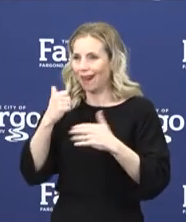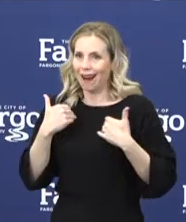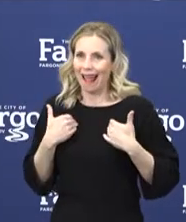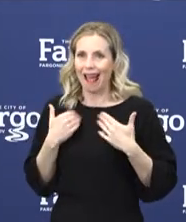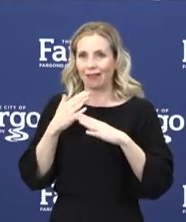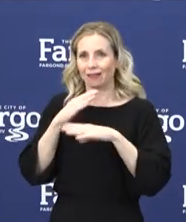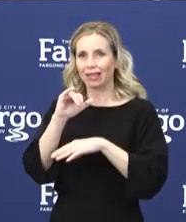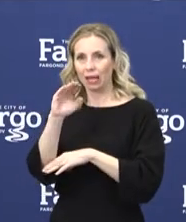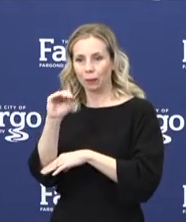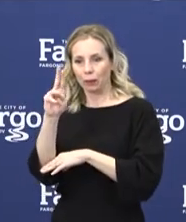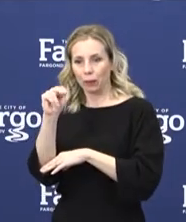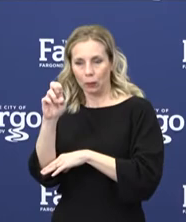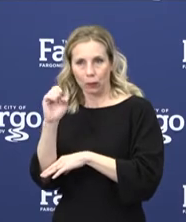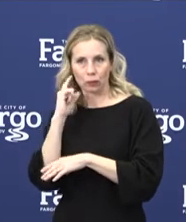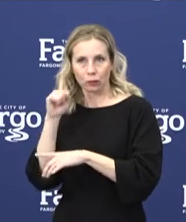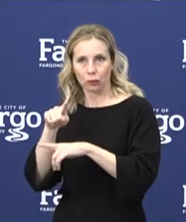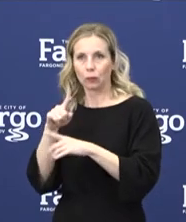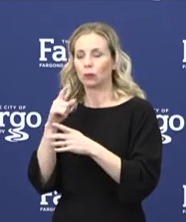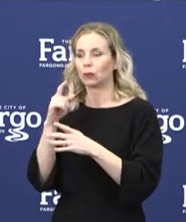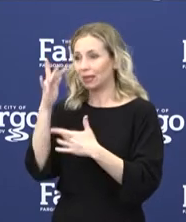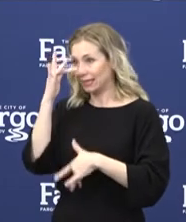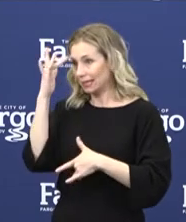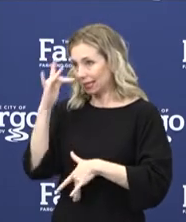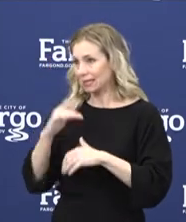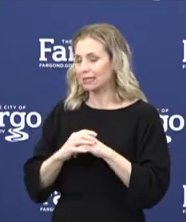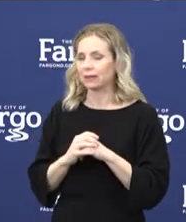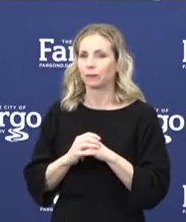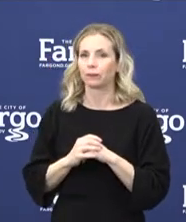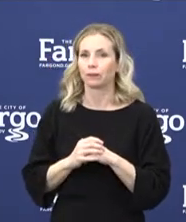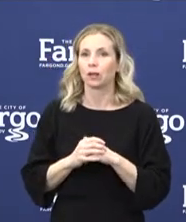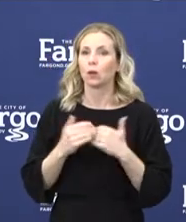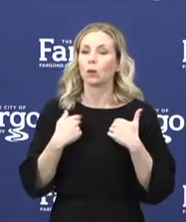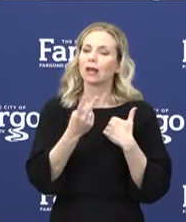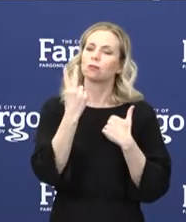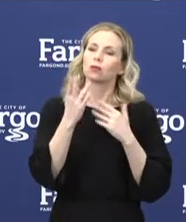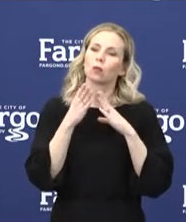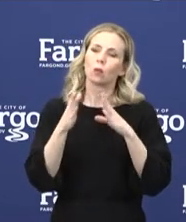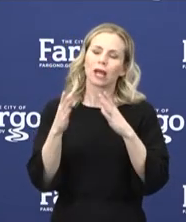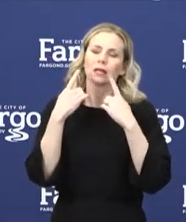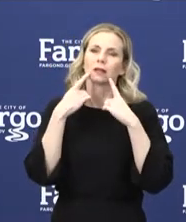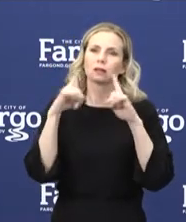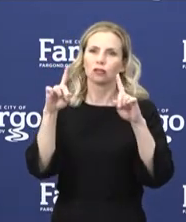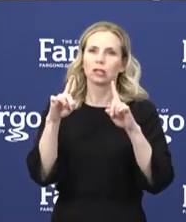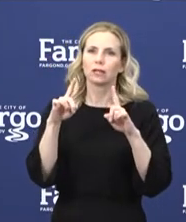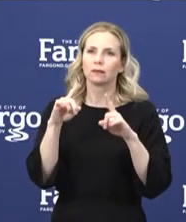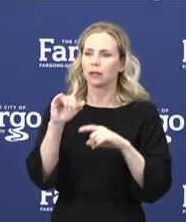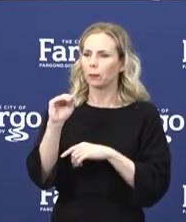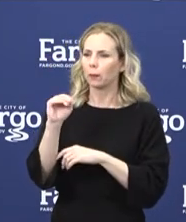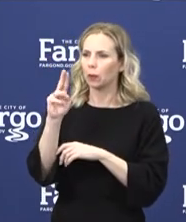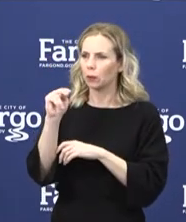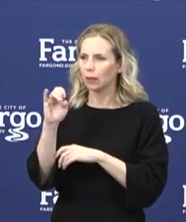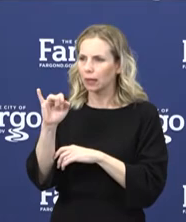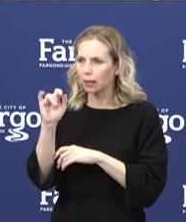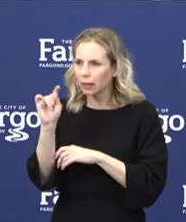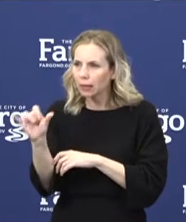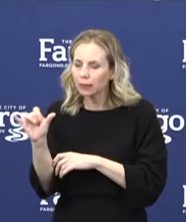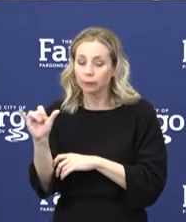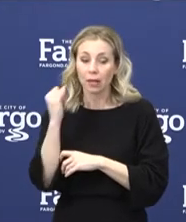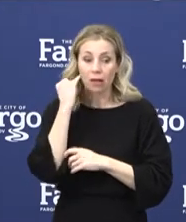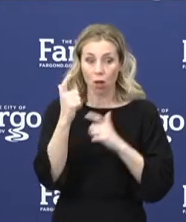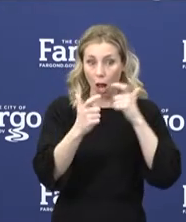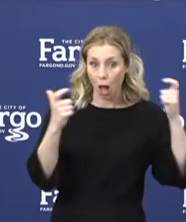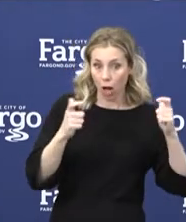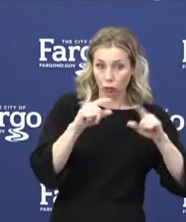and that is what we call herd immunity. Two ways we achieve that is if a large proportion of the population either gets